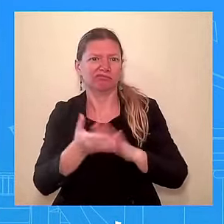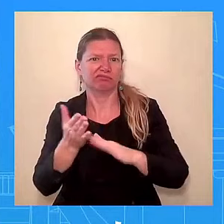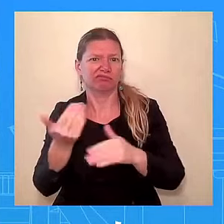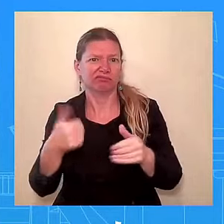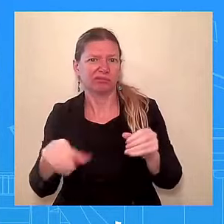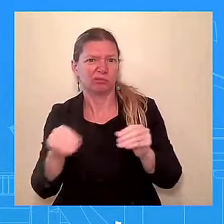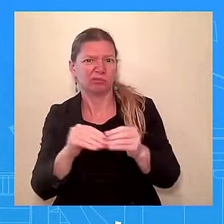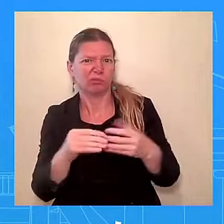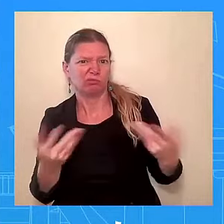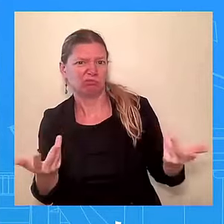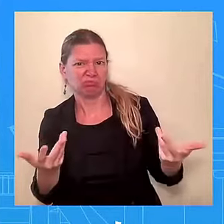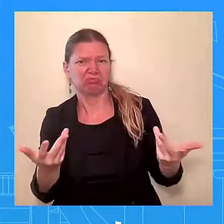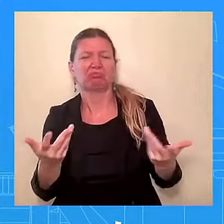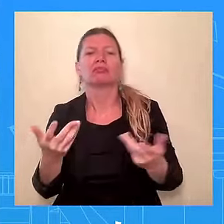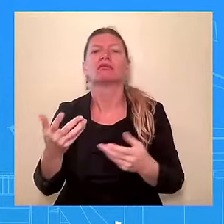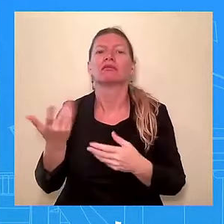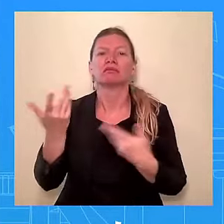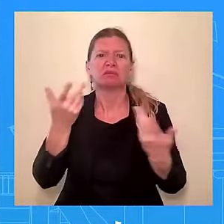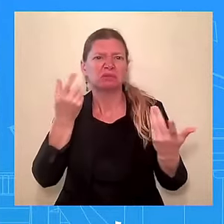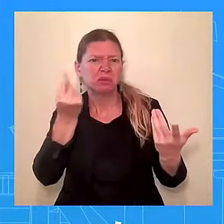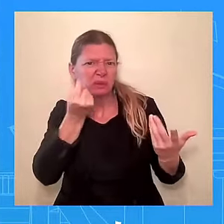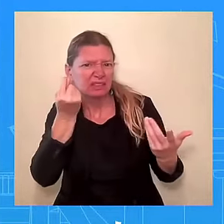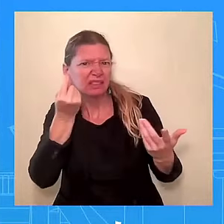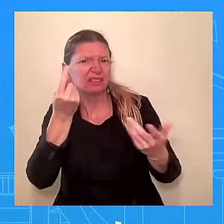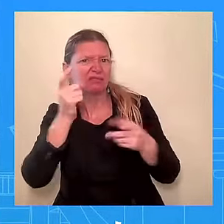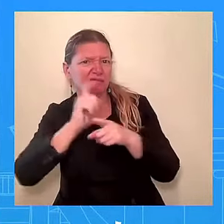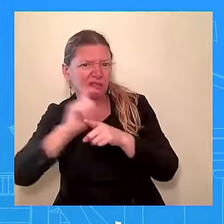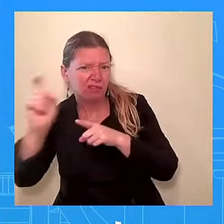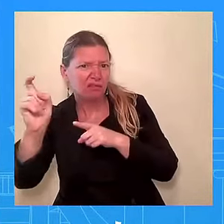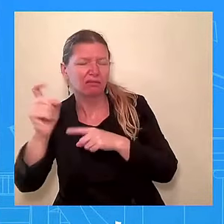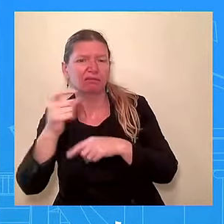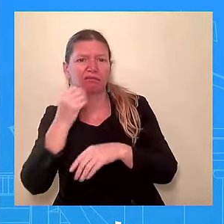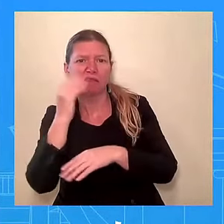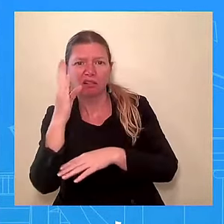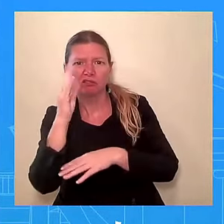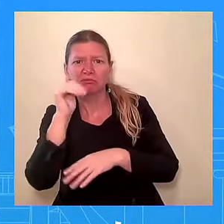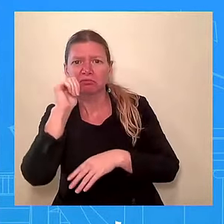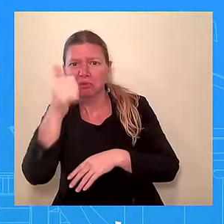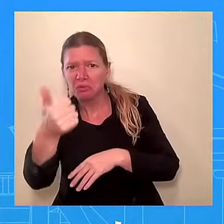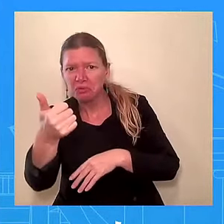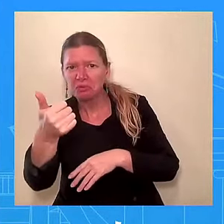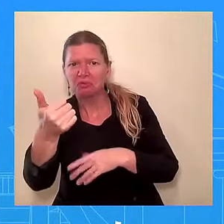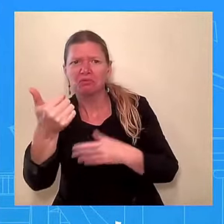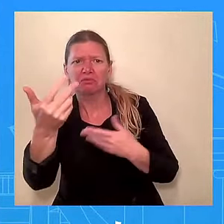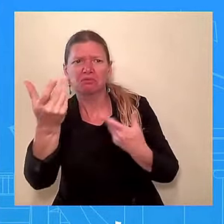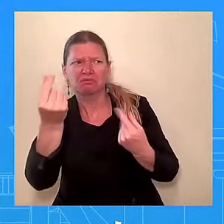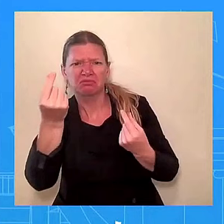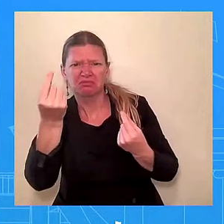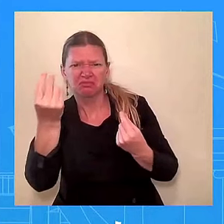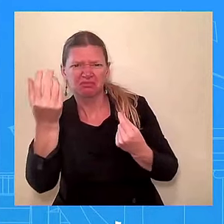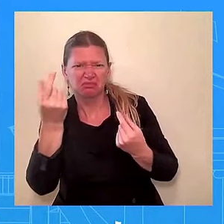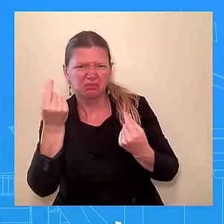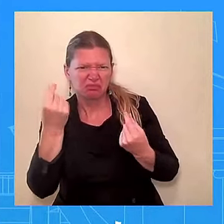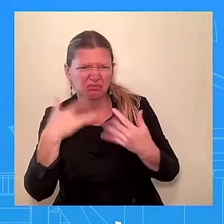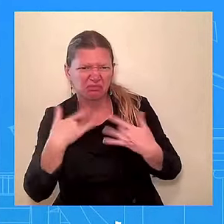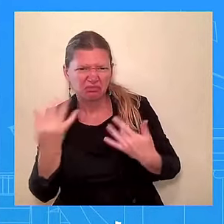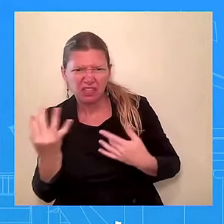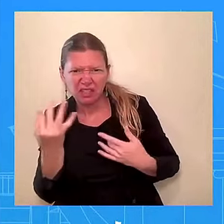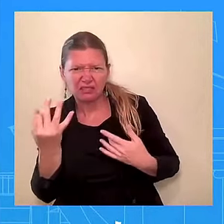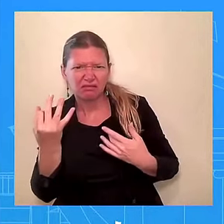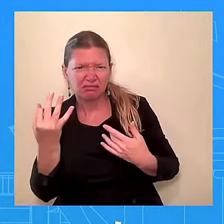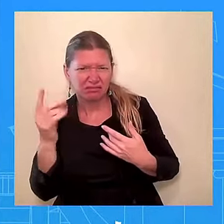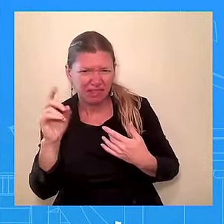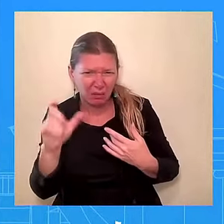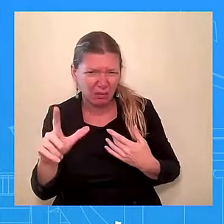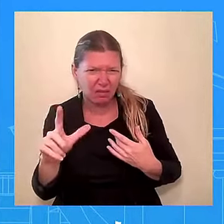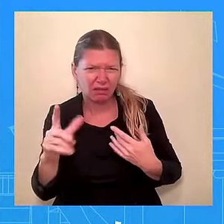Tomorrow, we don't know what he's doing. Friday, he has his Delaware. It lends itself to the appearance that he's done governing. No, he's